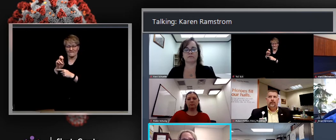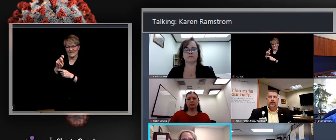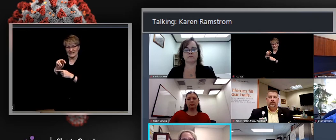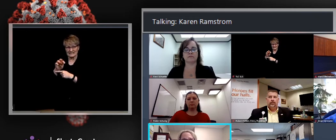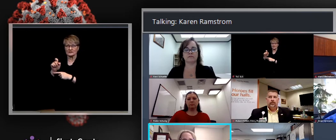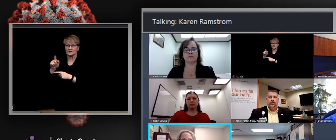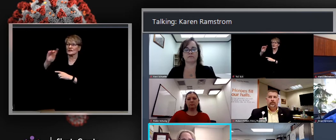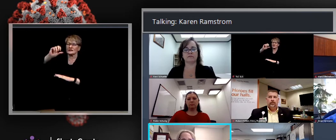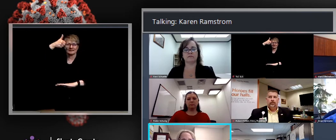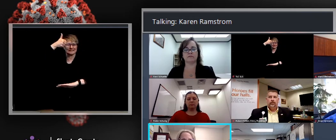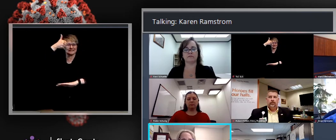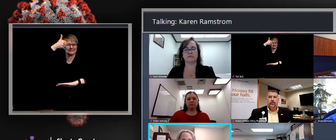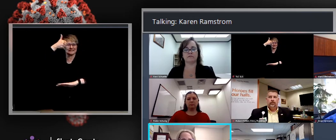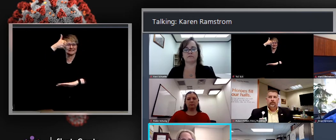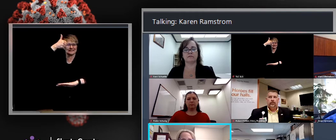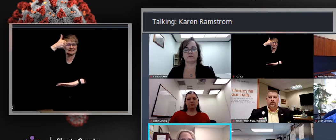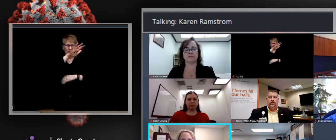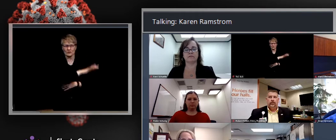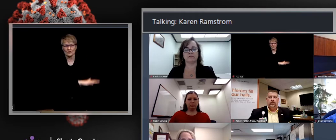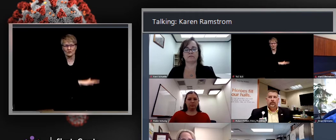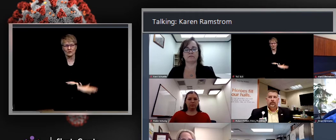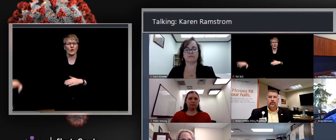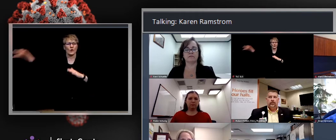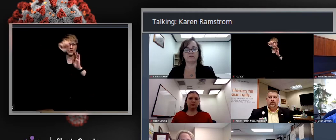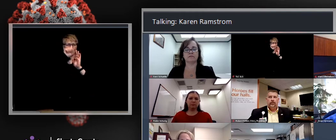through this partnership with Blue Shield.